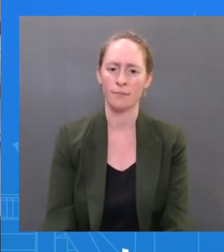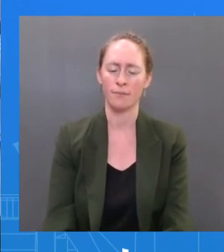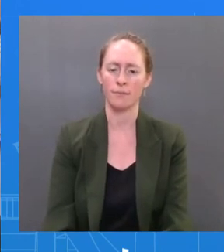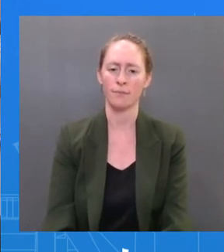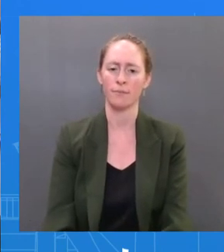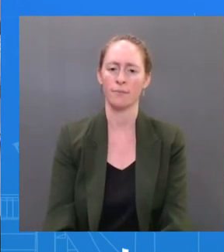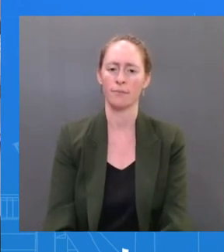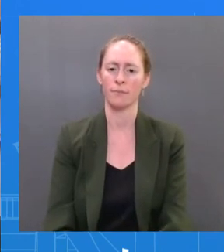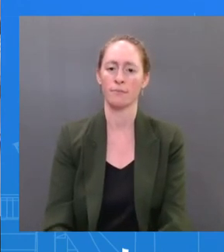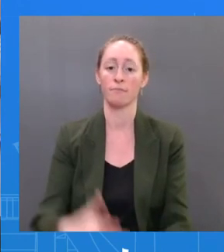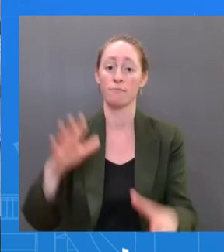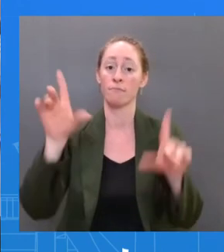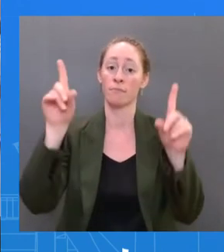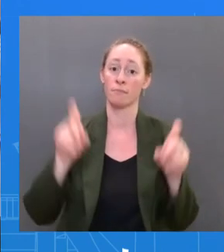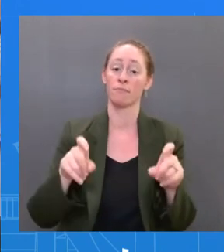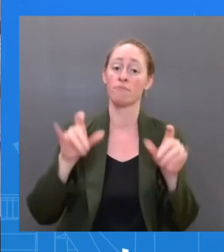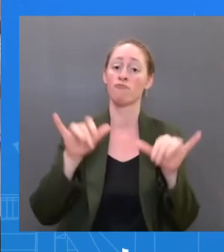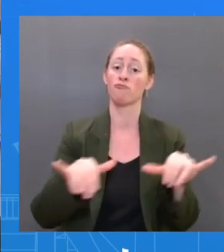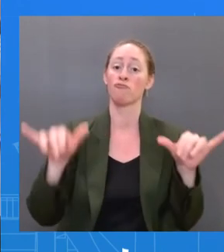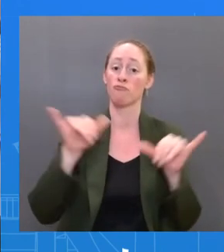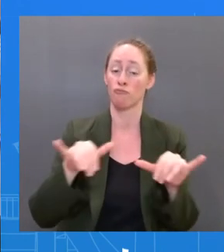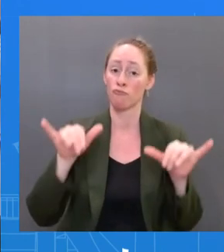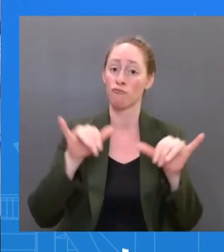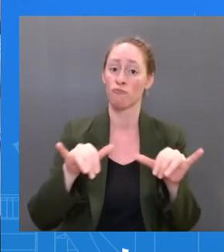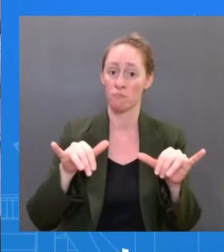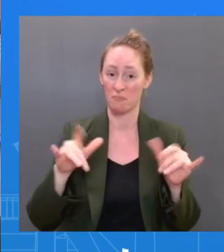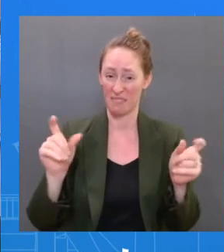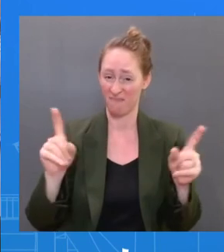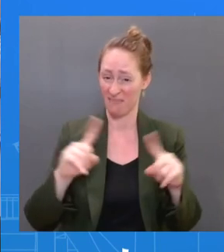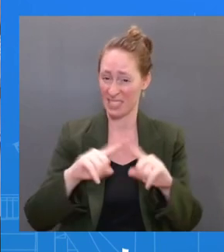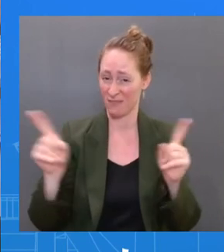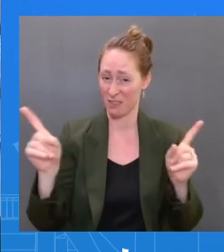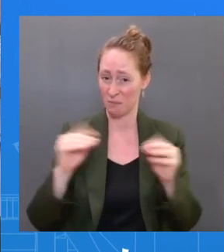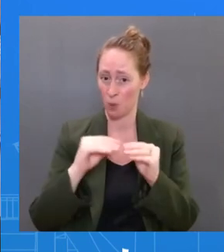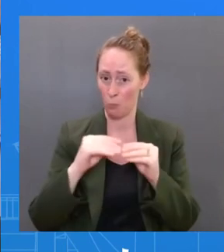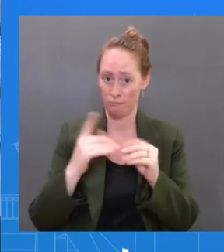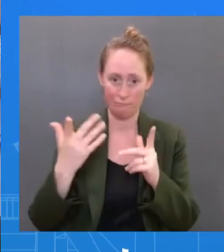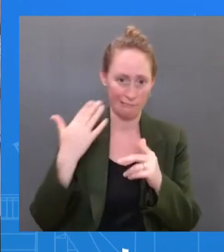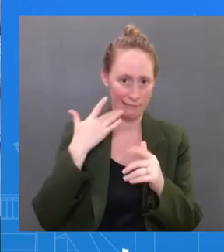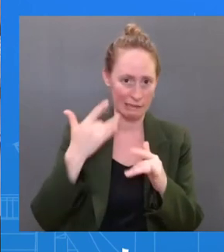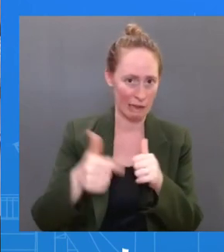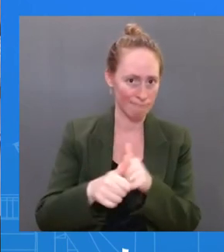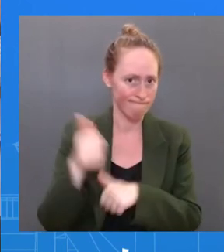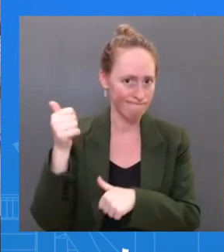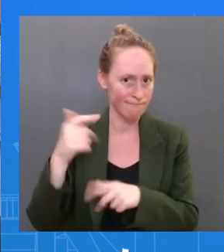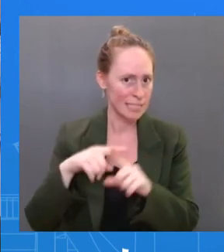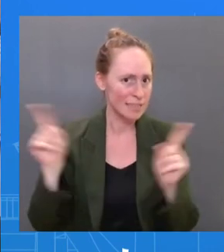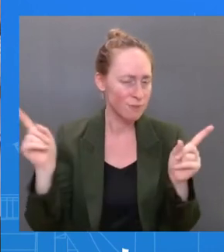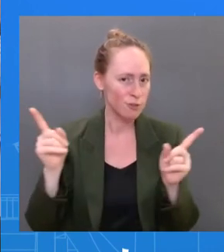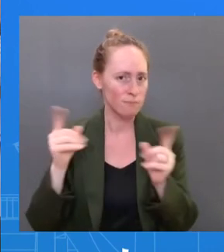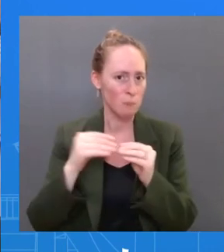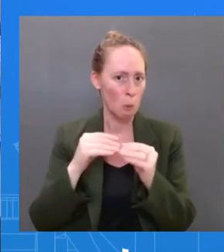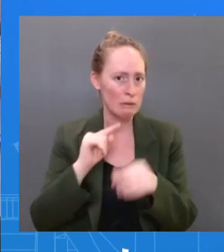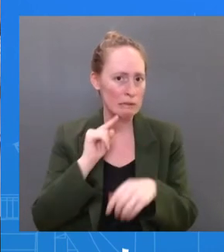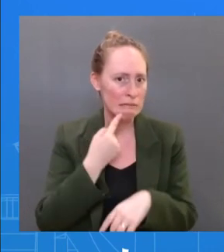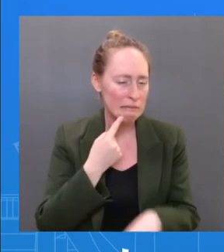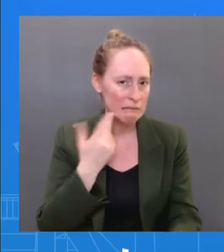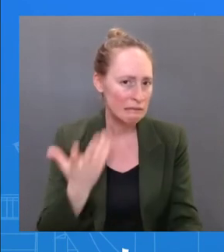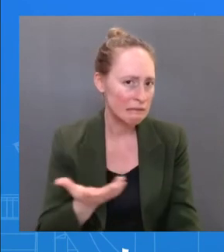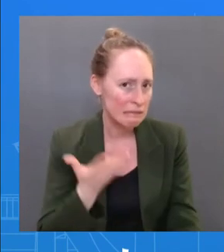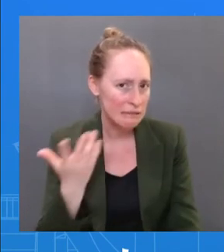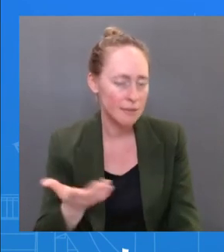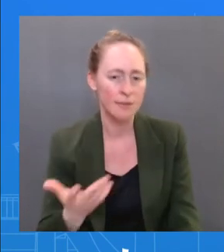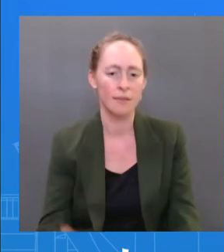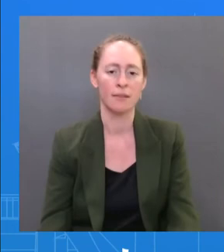situation has changed, uh, when he recovers — Yeah. — uh, will there be a reevaluation of the protocols at the White House? Yeah. Right now, I'd say we're